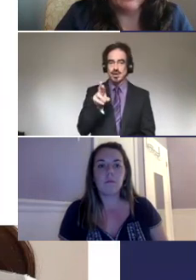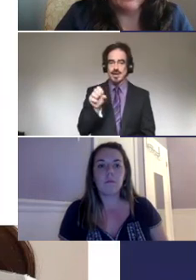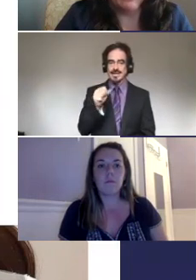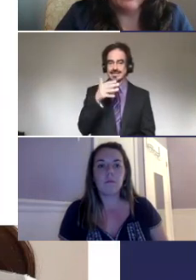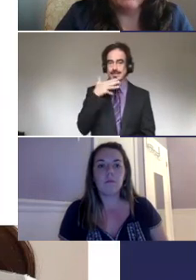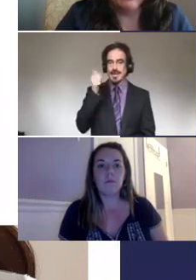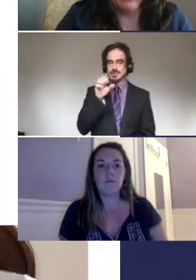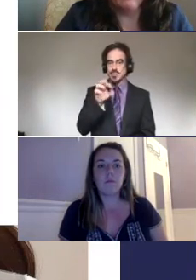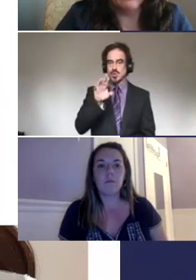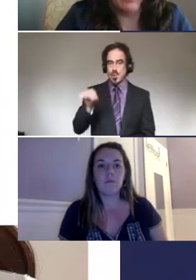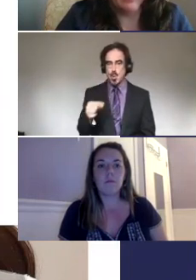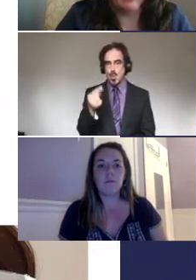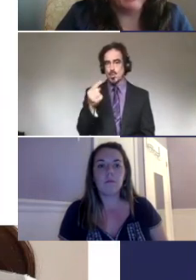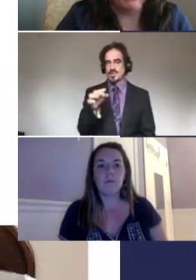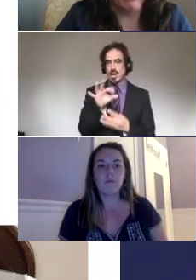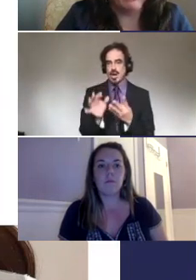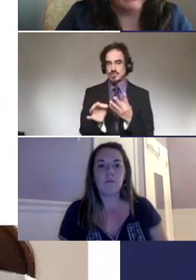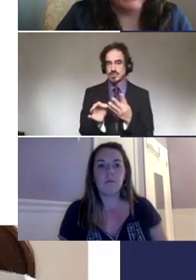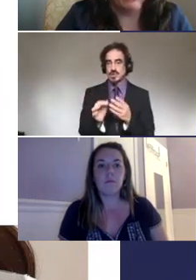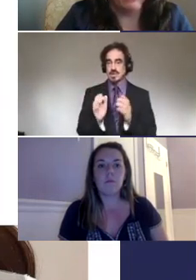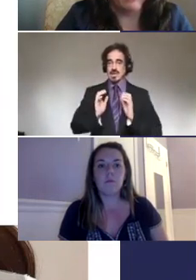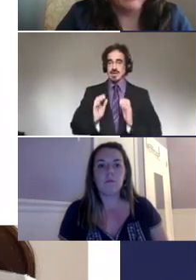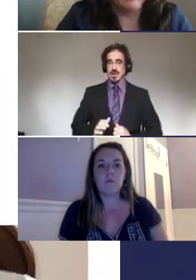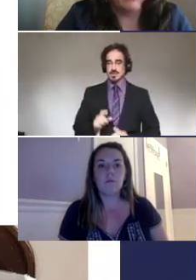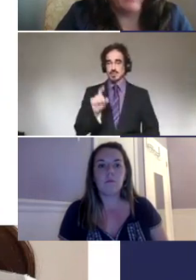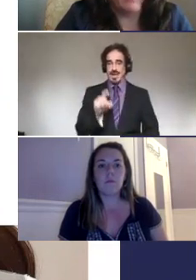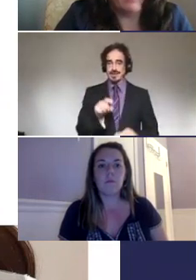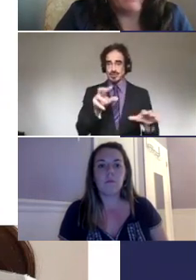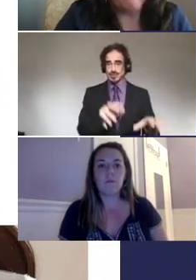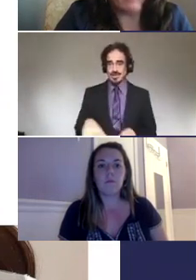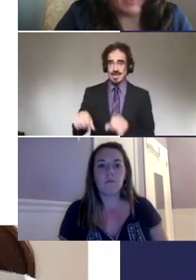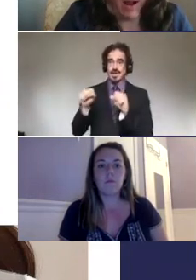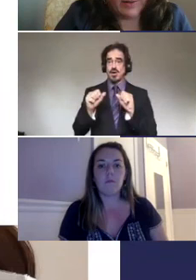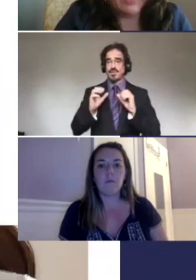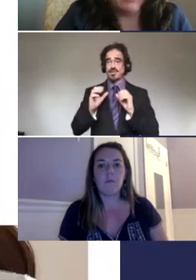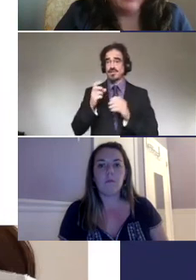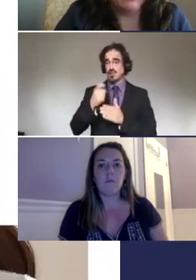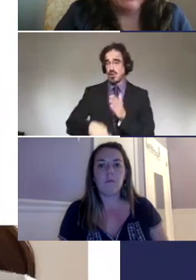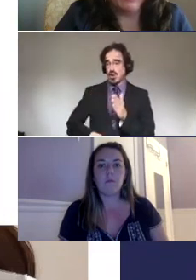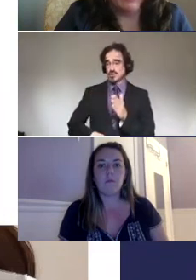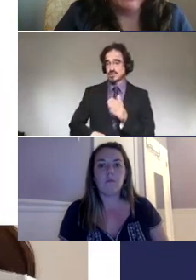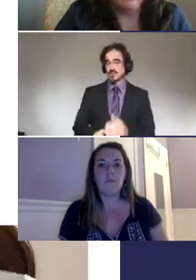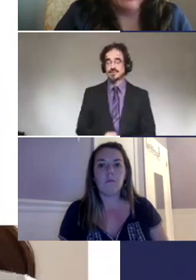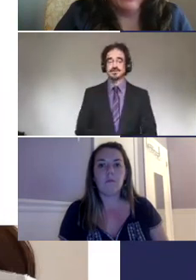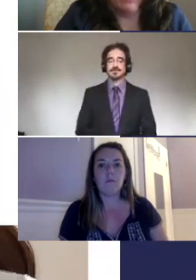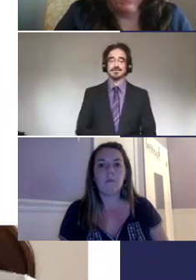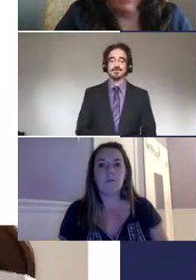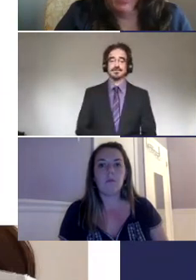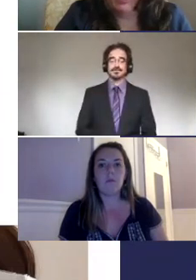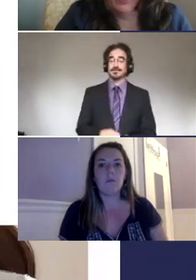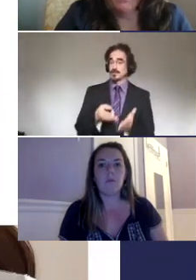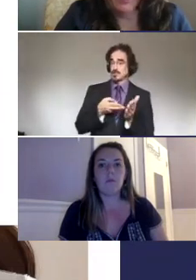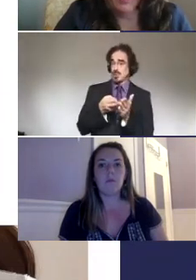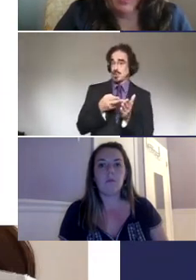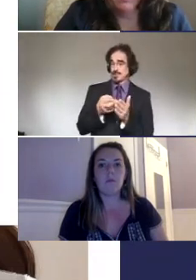option? Does the customer have to take on these costs? I honestly do not know,